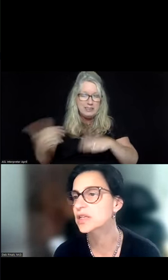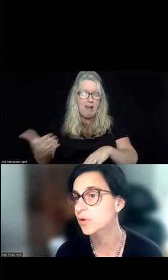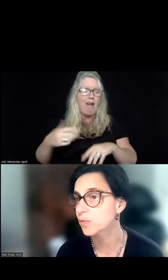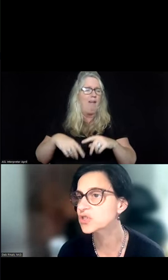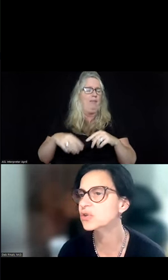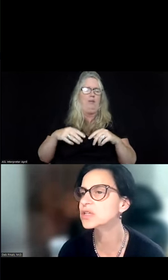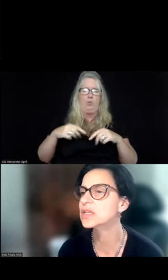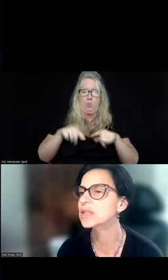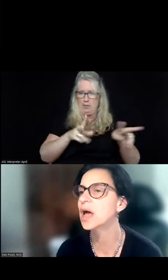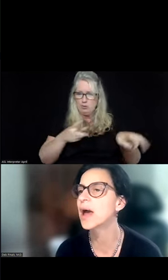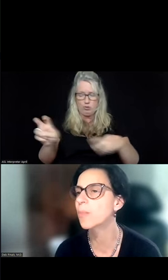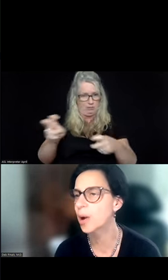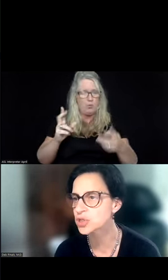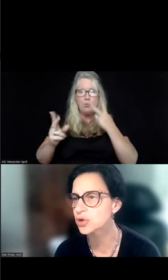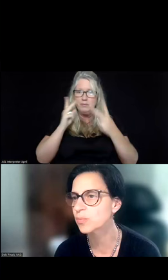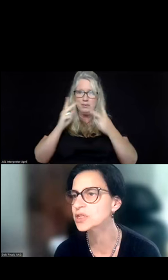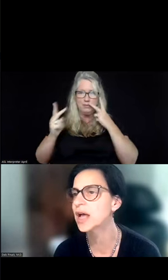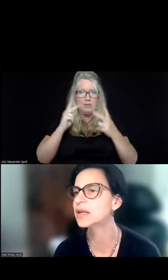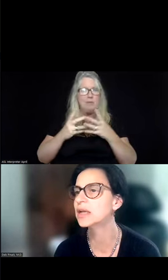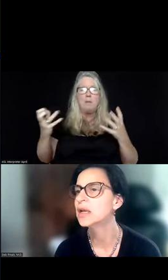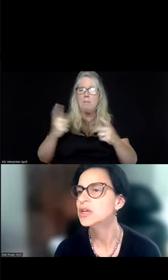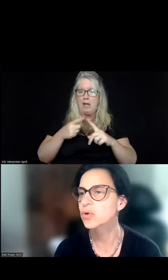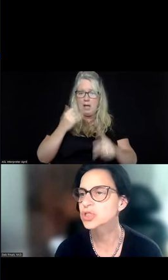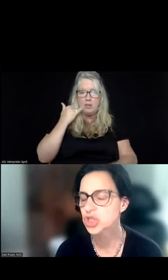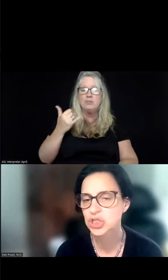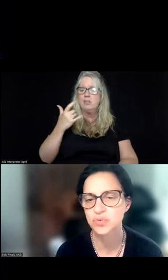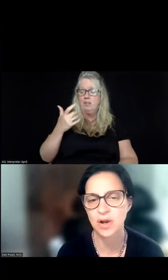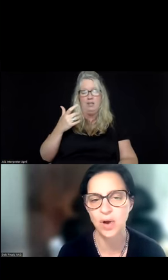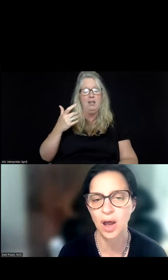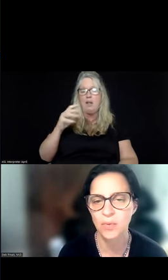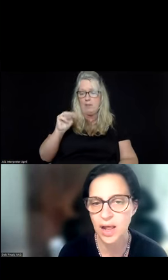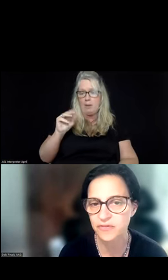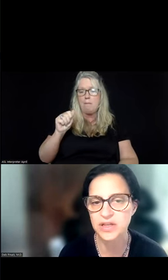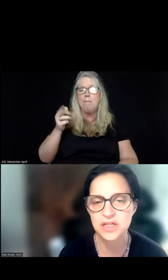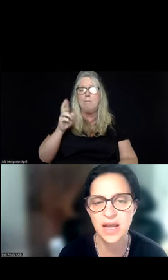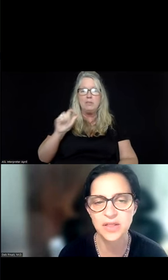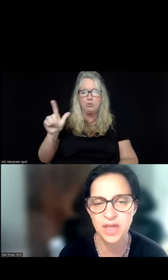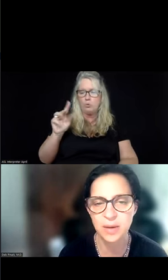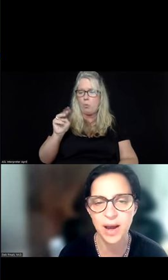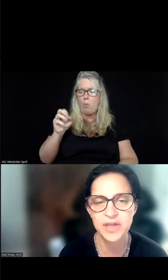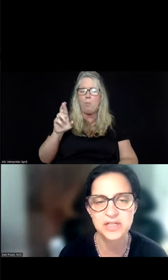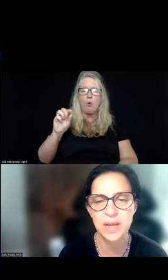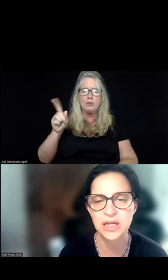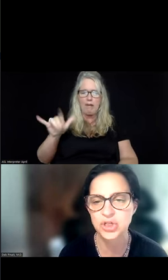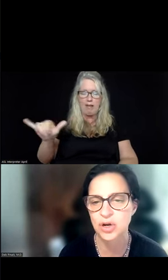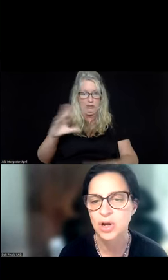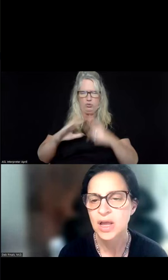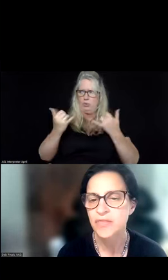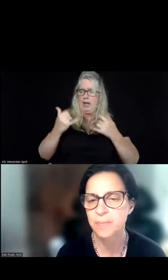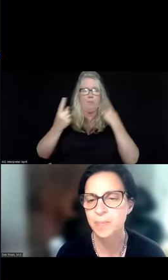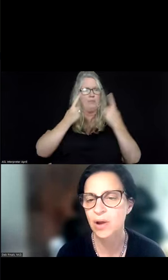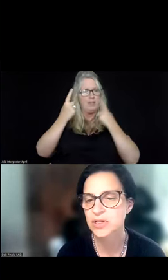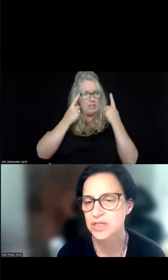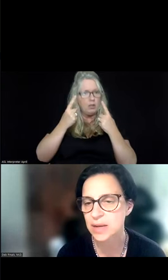upon transfer. We've certainly seen a lot now about maternal mortality. So it's just as relevant today to think about this and making sure